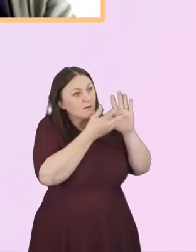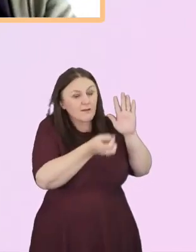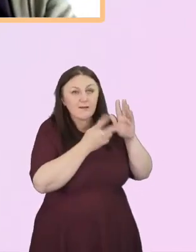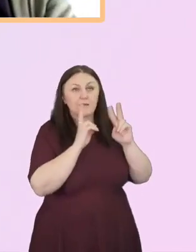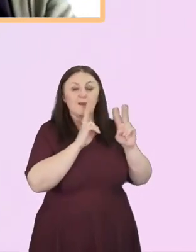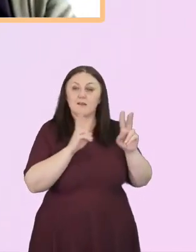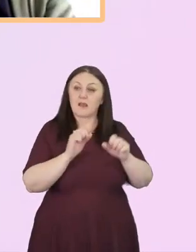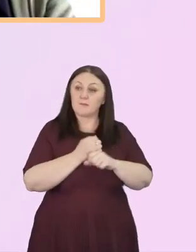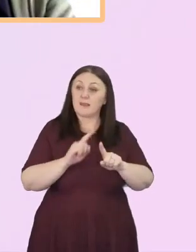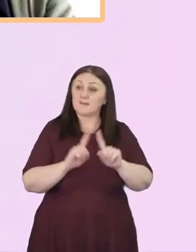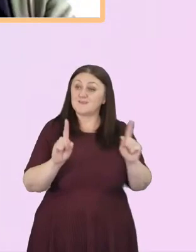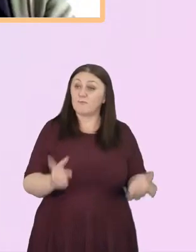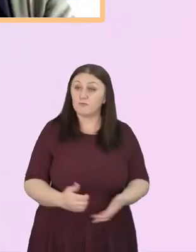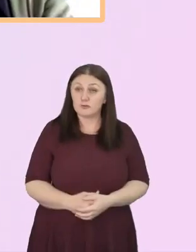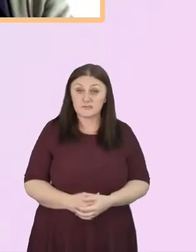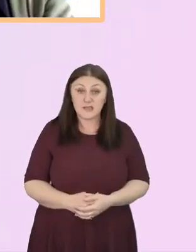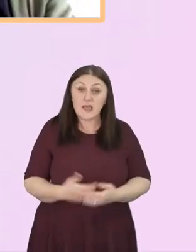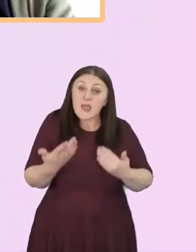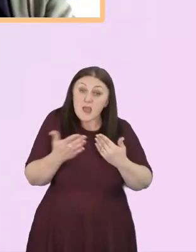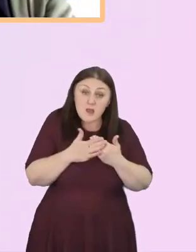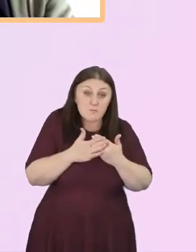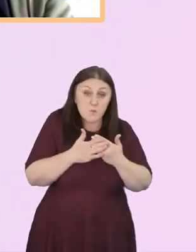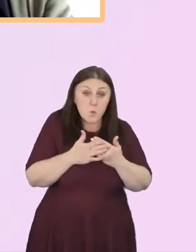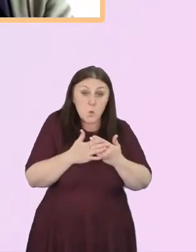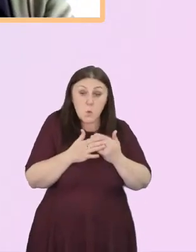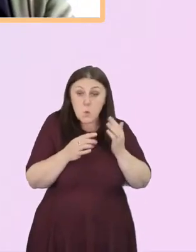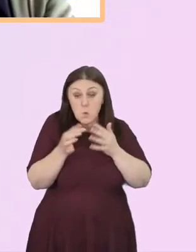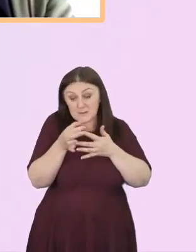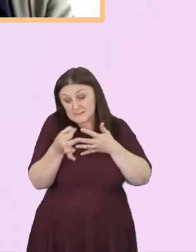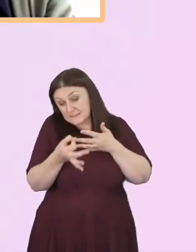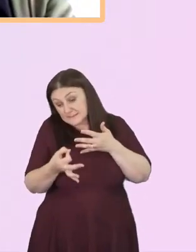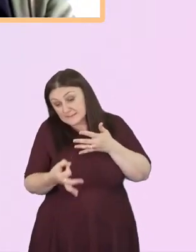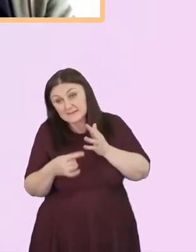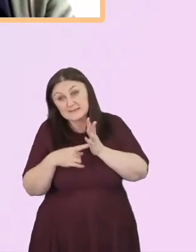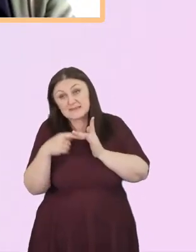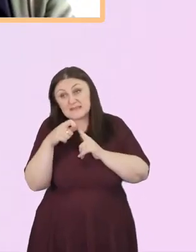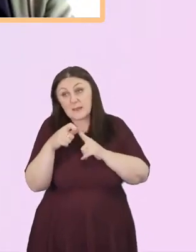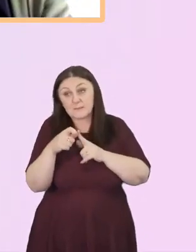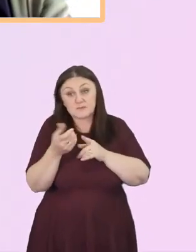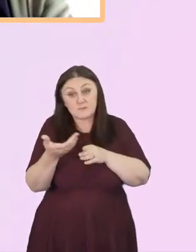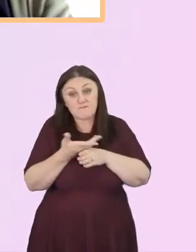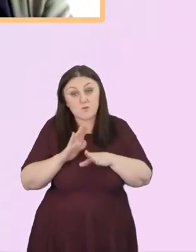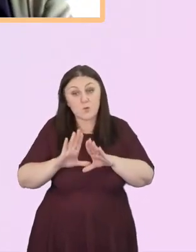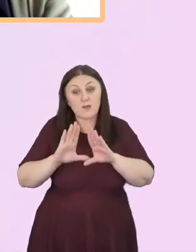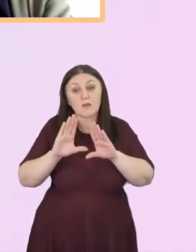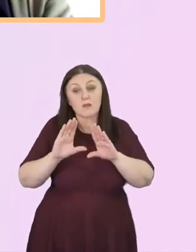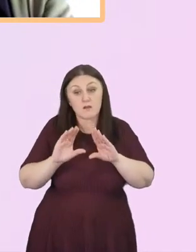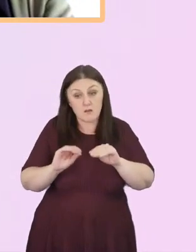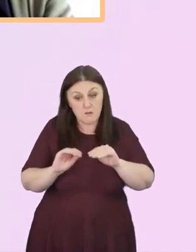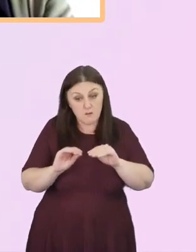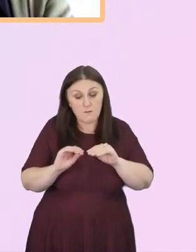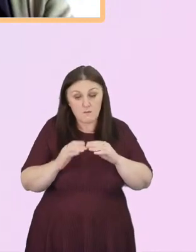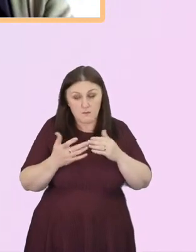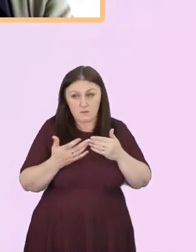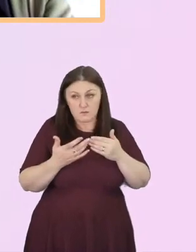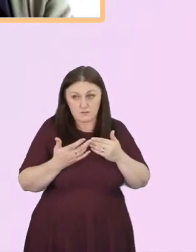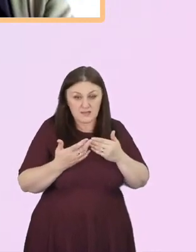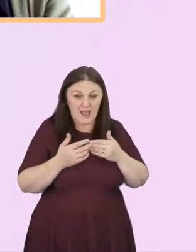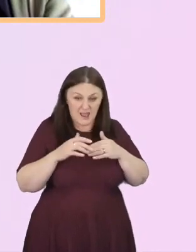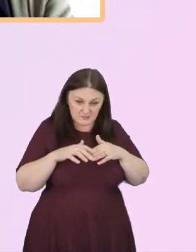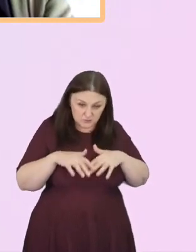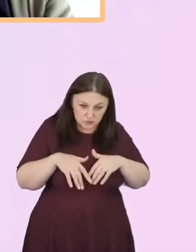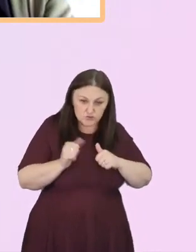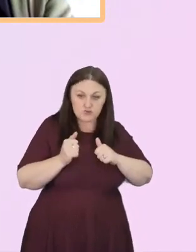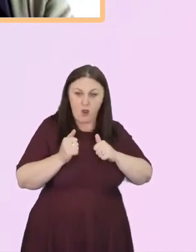Have you got any other top tips, just as we close, for developing an honest conversation about whiteness in our